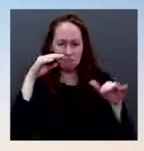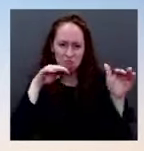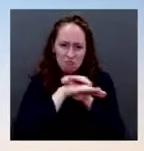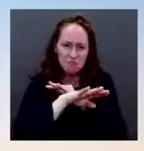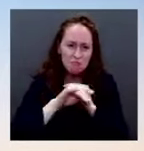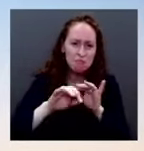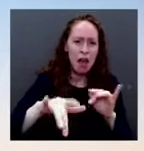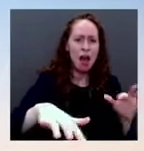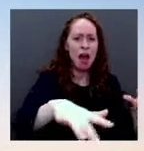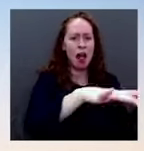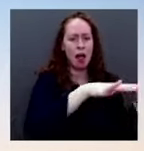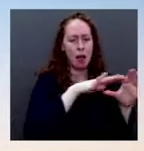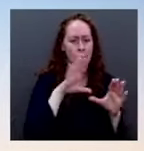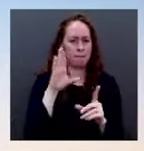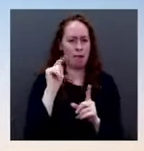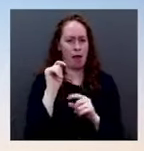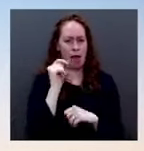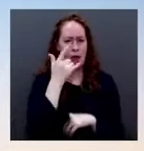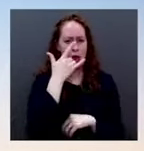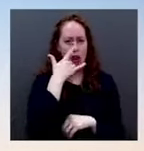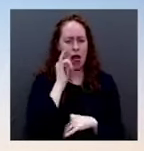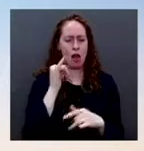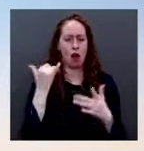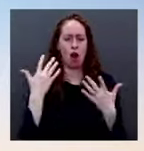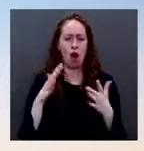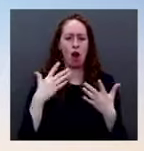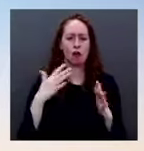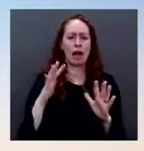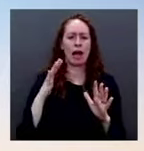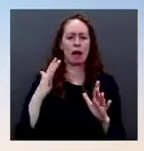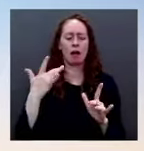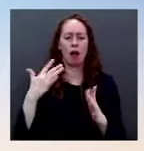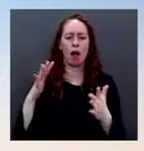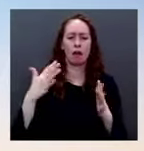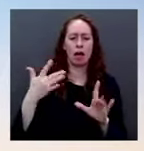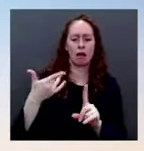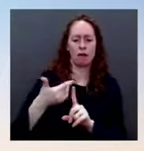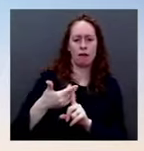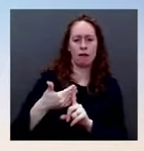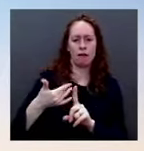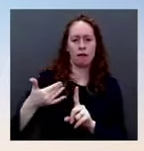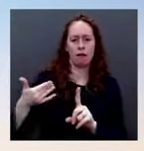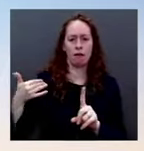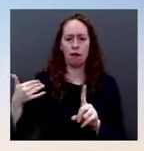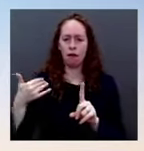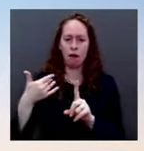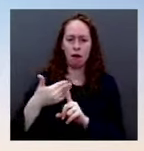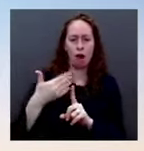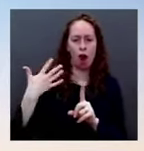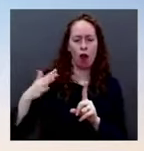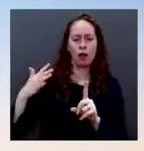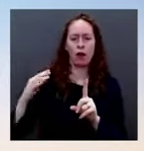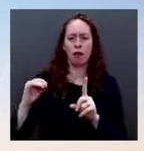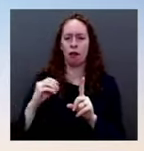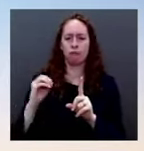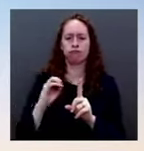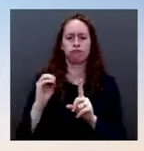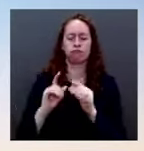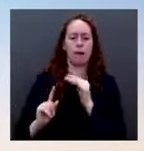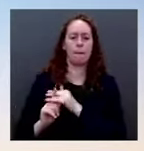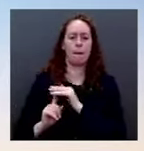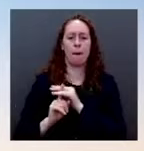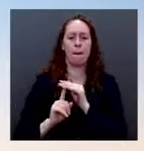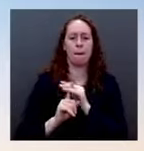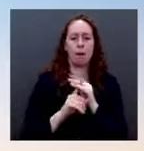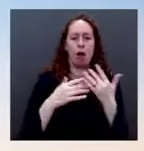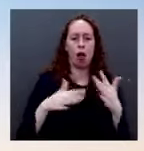from the Select Committee? Well, I'm not going to speak for the Select Committee, and obviously they will speak for when the conclusion of their report will be and